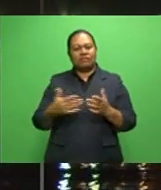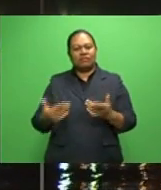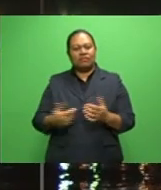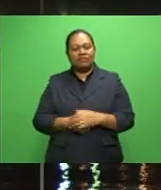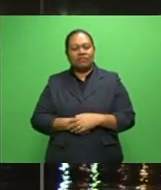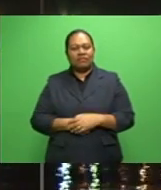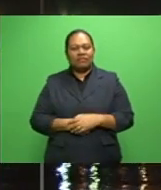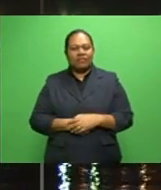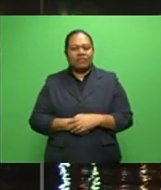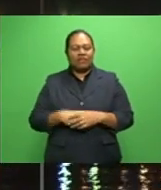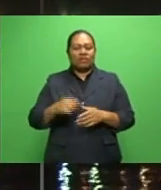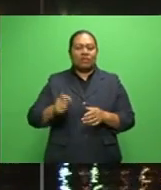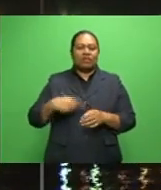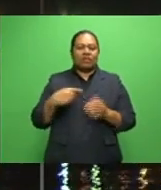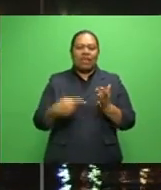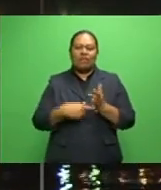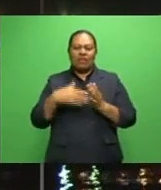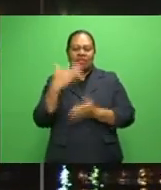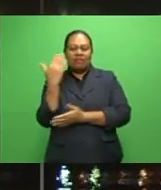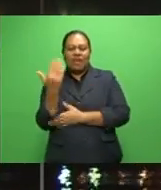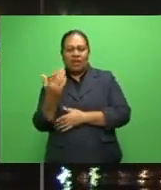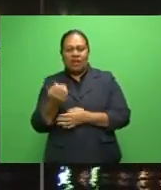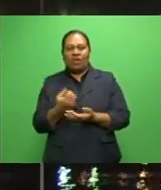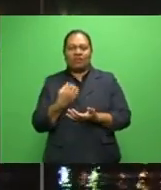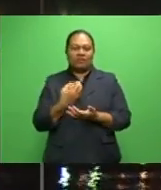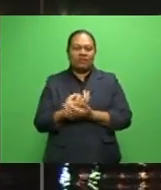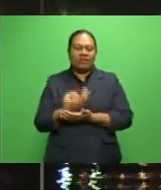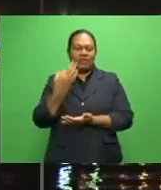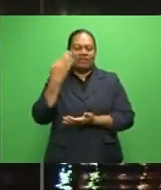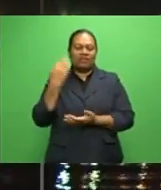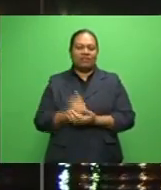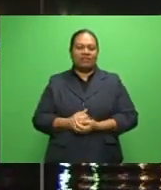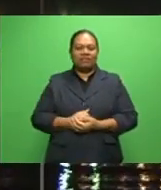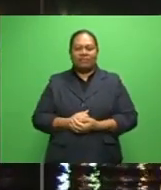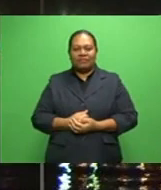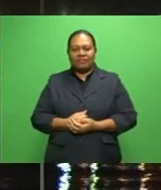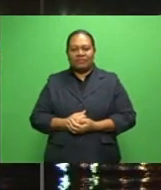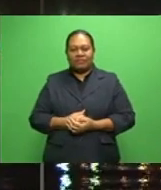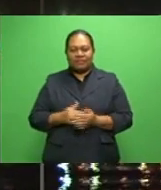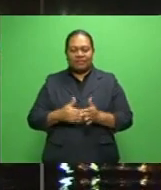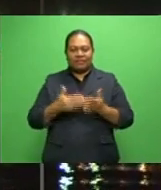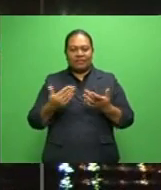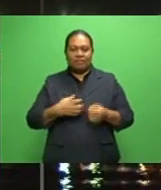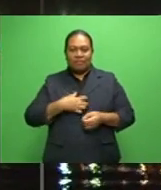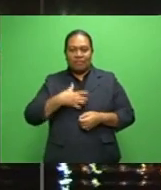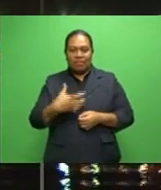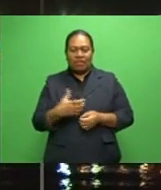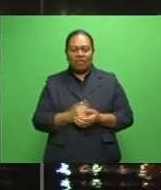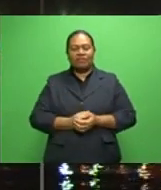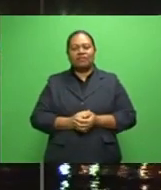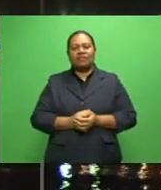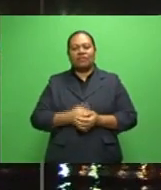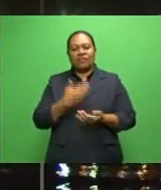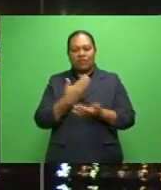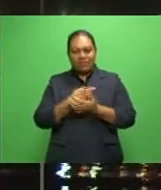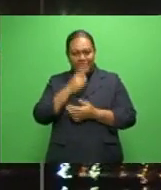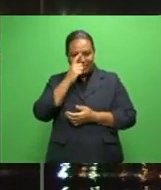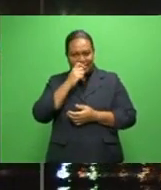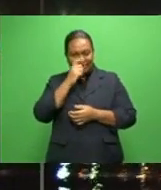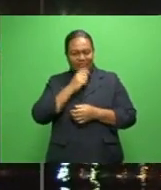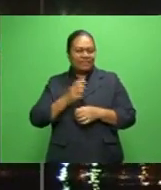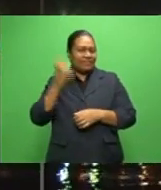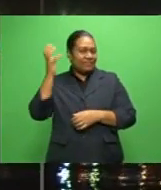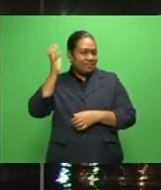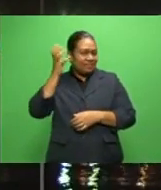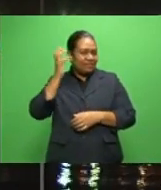Naosori and Thumbuya relies on financial backers and leadership bid. Now for these stories and others, tune in daily to our sister